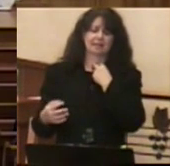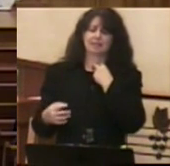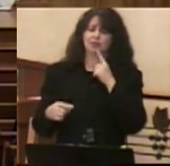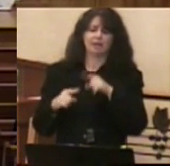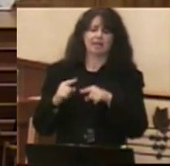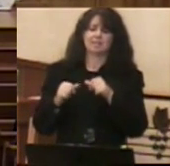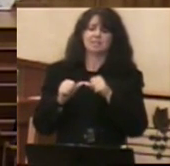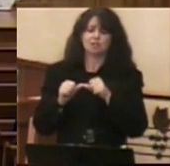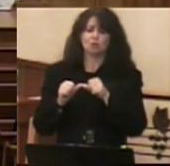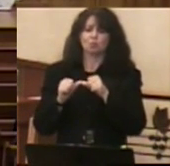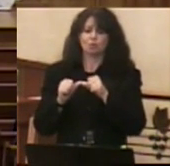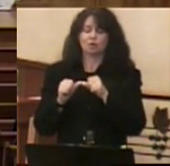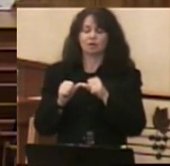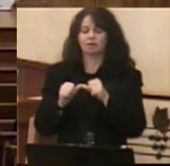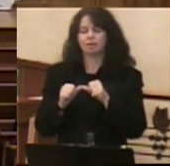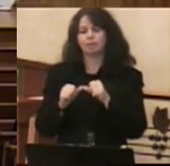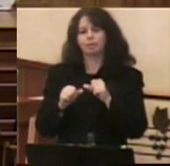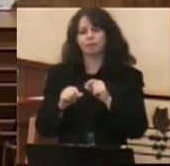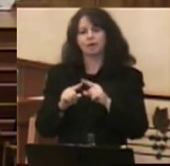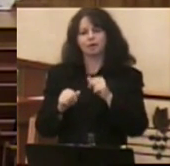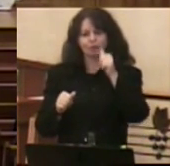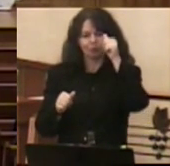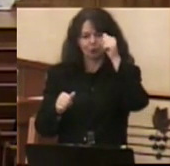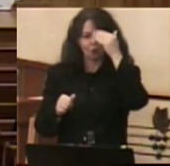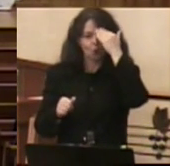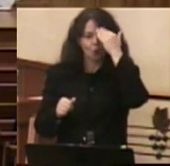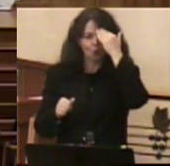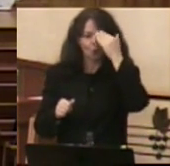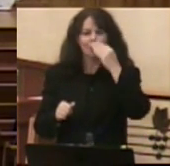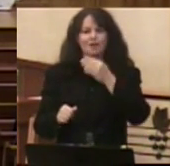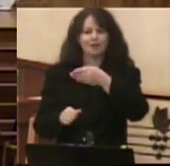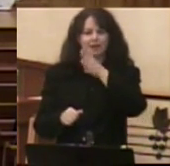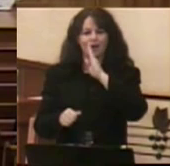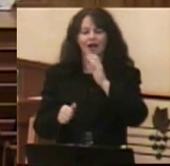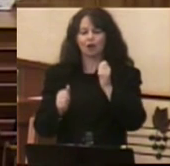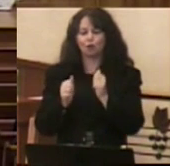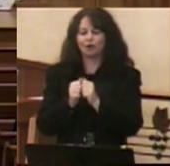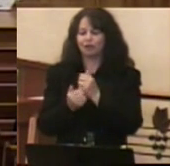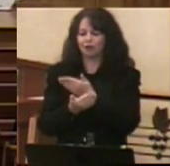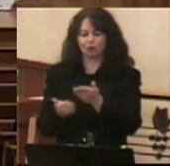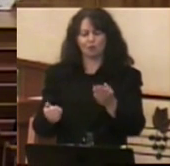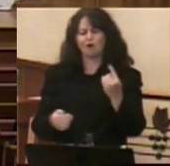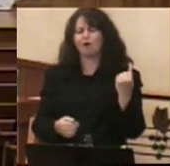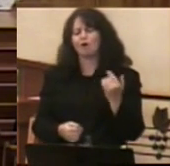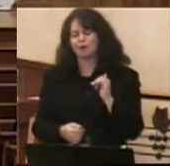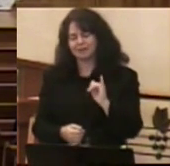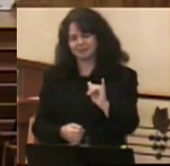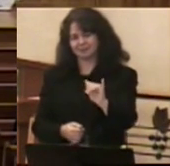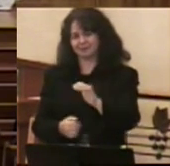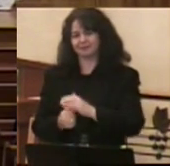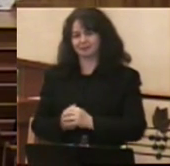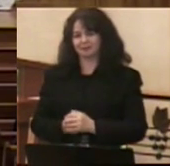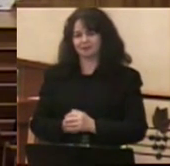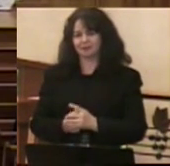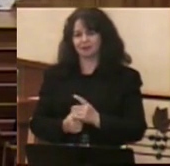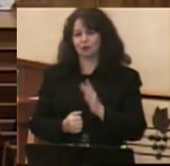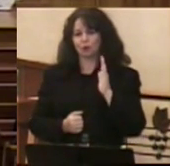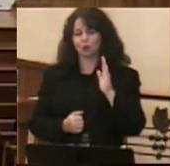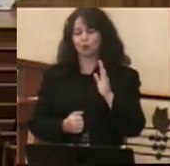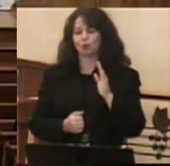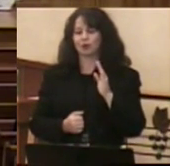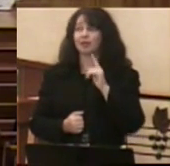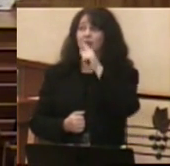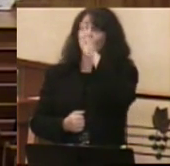assured that this God will be with you always and will give you the